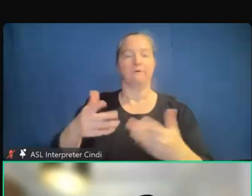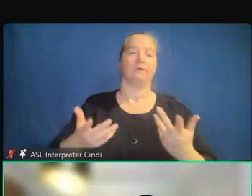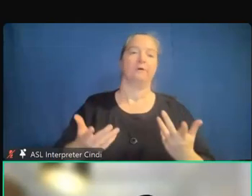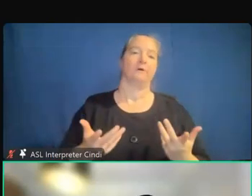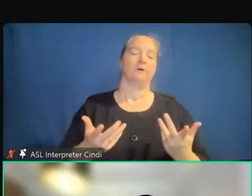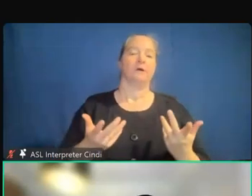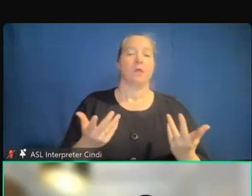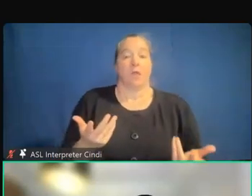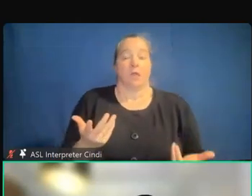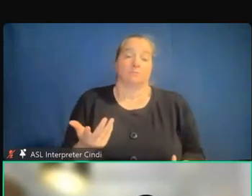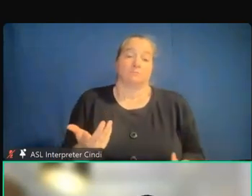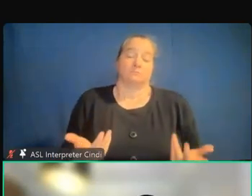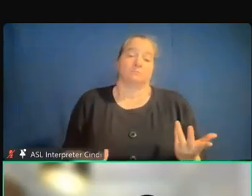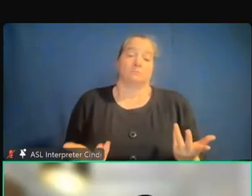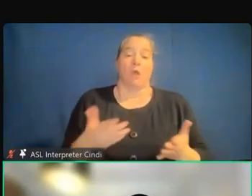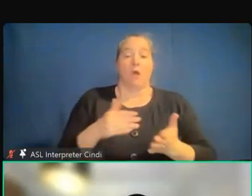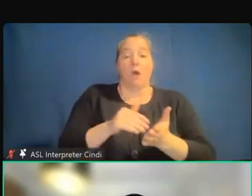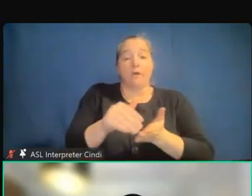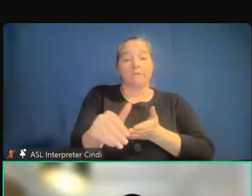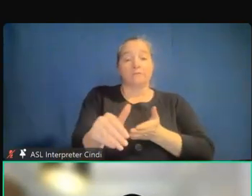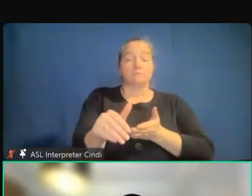and they often,